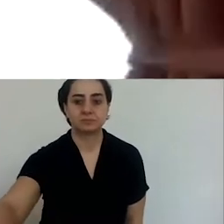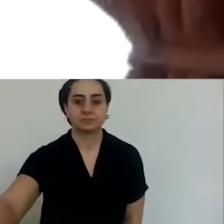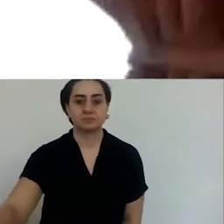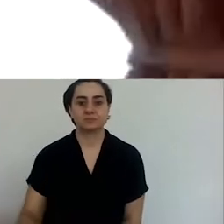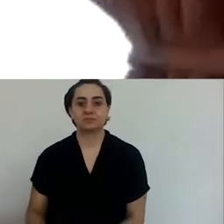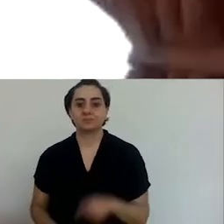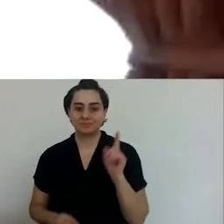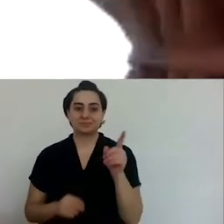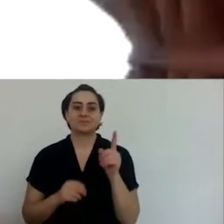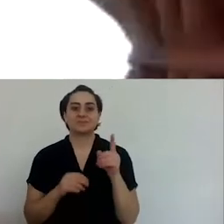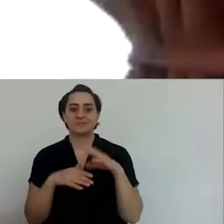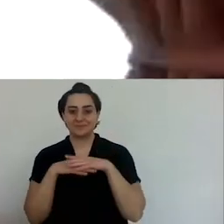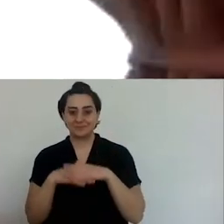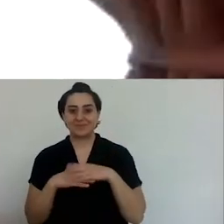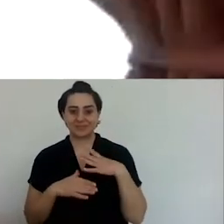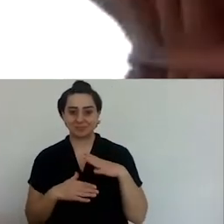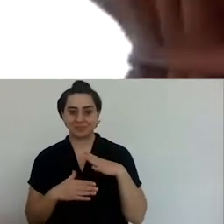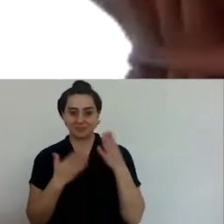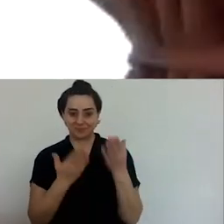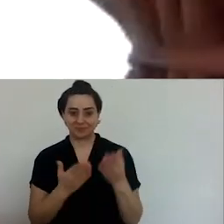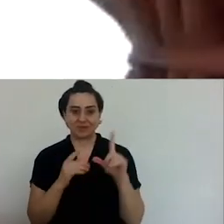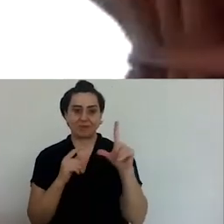Many of you already follow him.